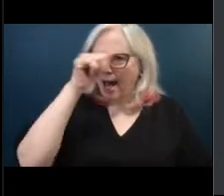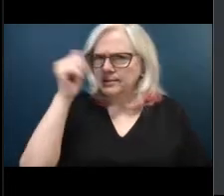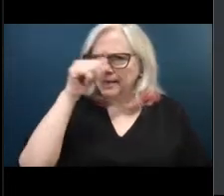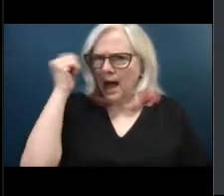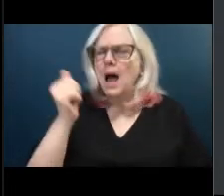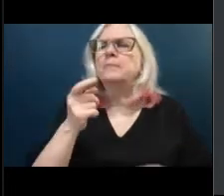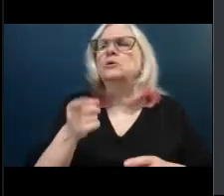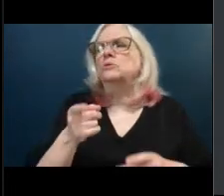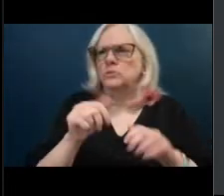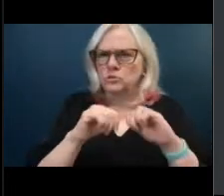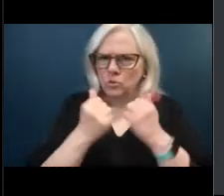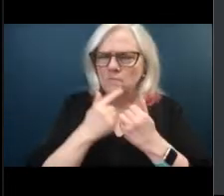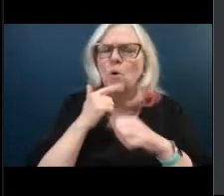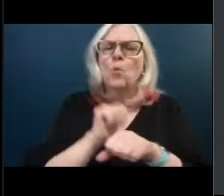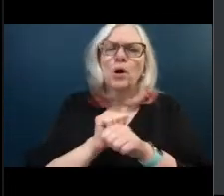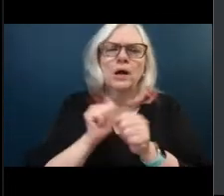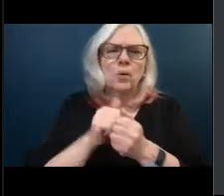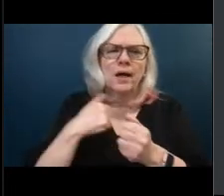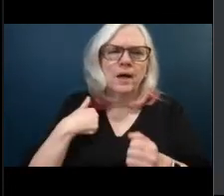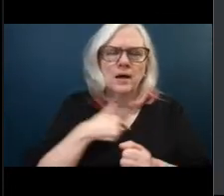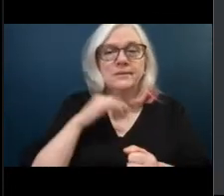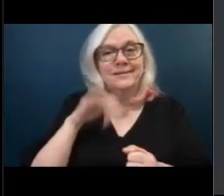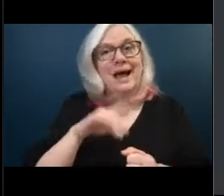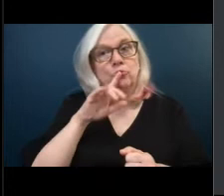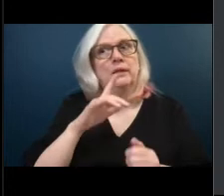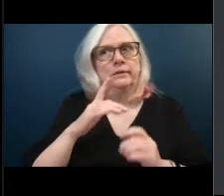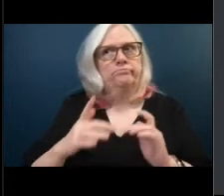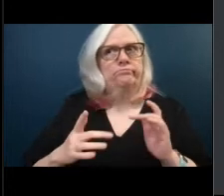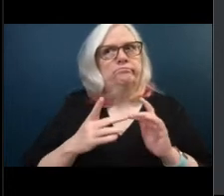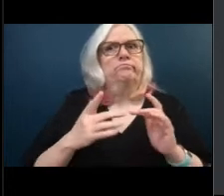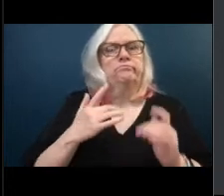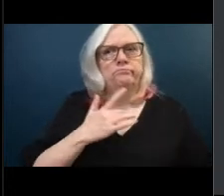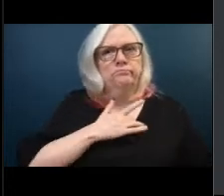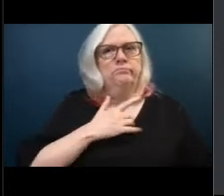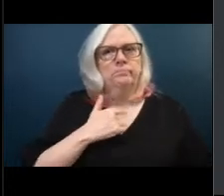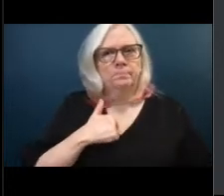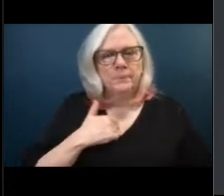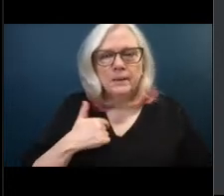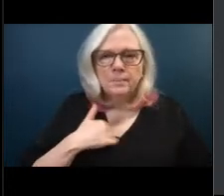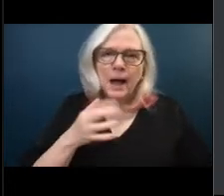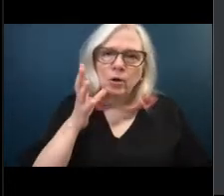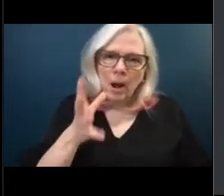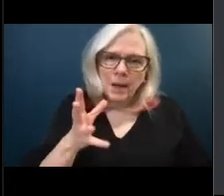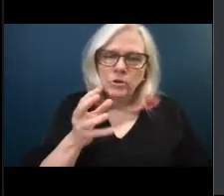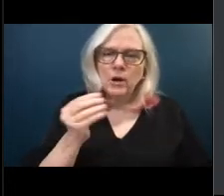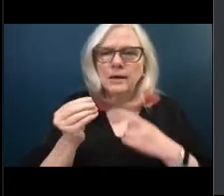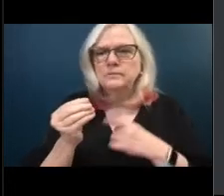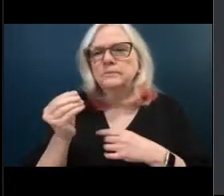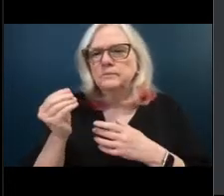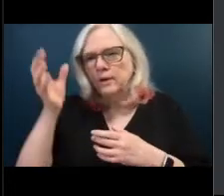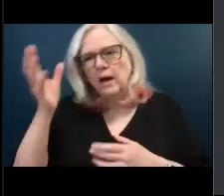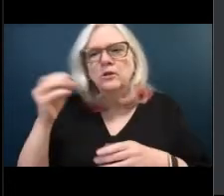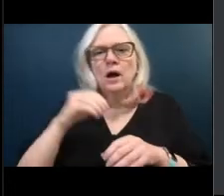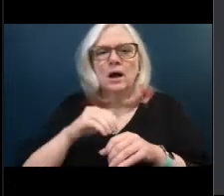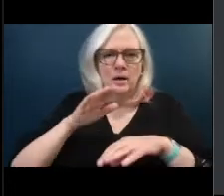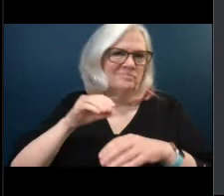proclamation. And this hits pretty close to home. My grandmother on my father's side died of Alzheimer's. So I know personally it's in my